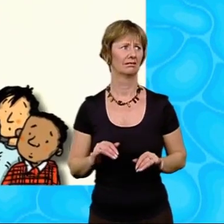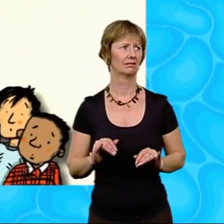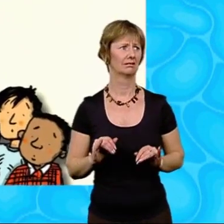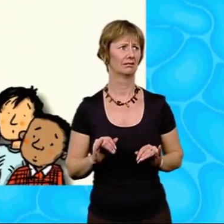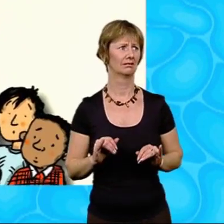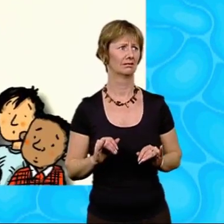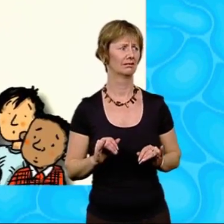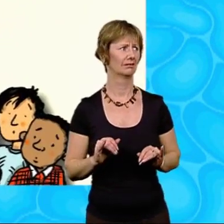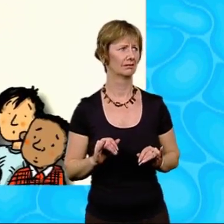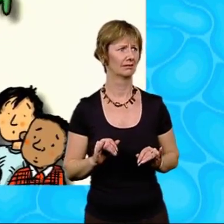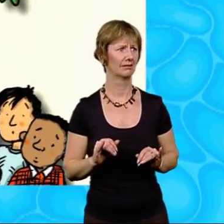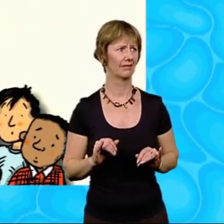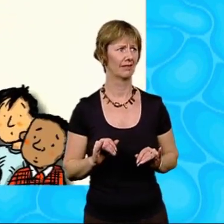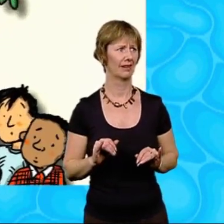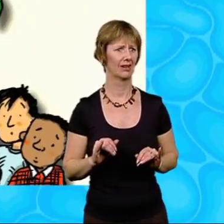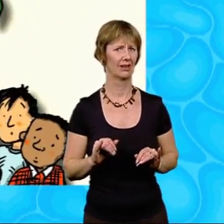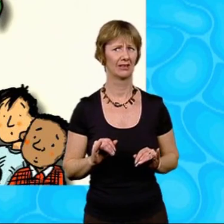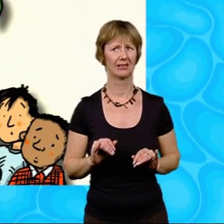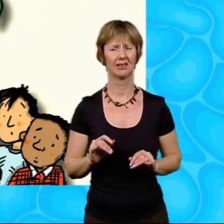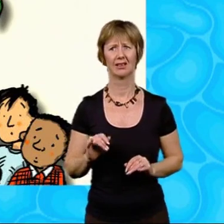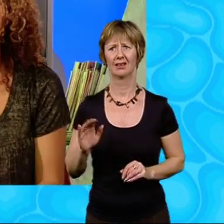We all stared in horror.